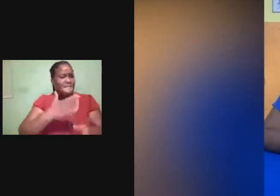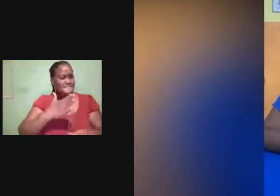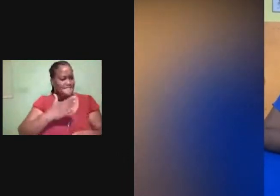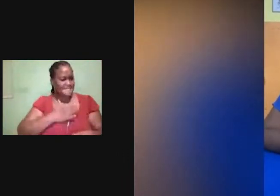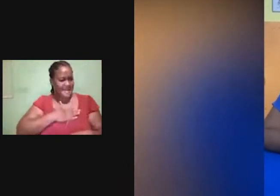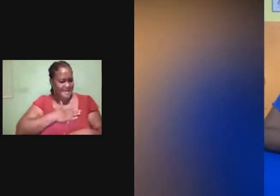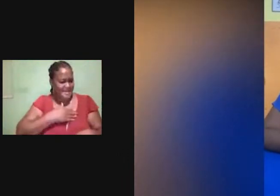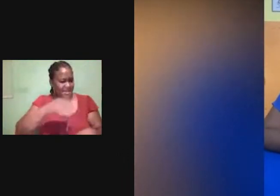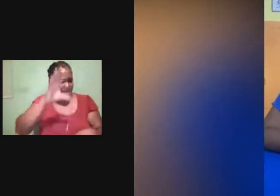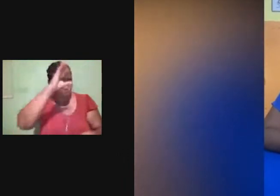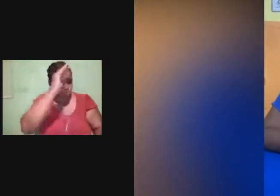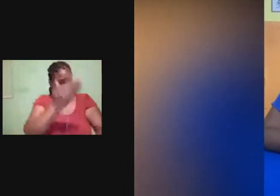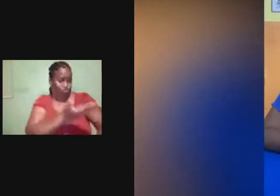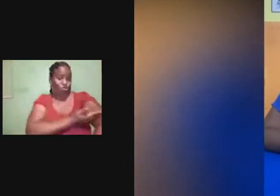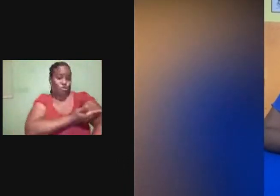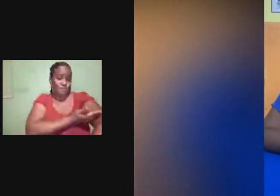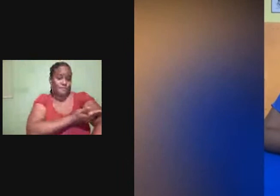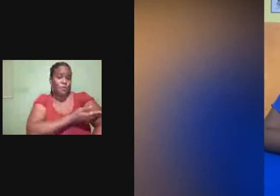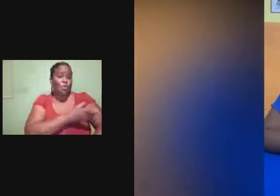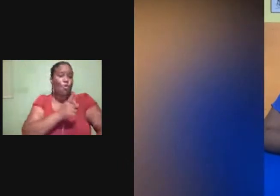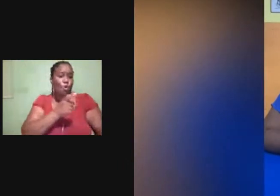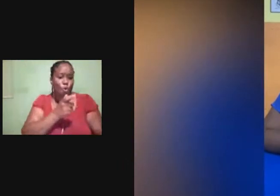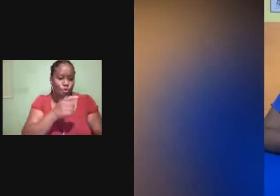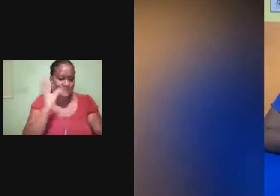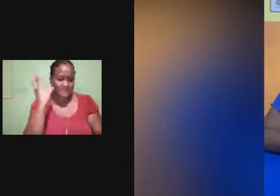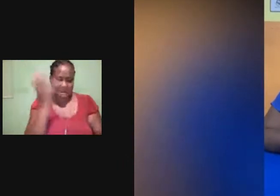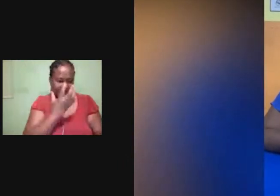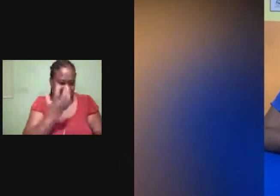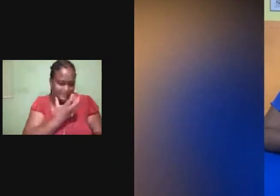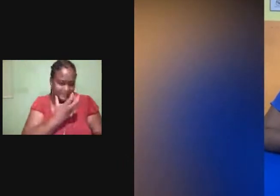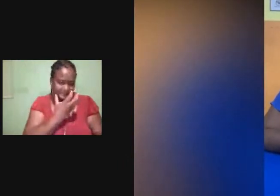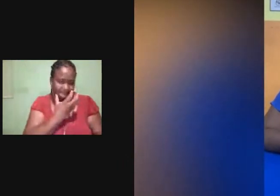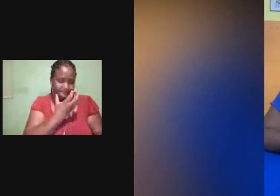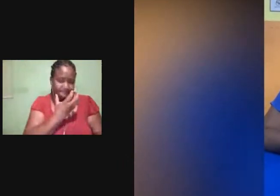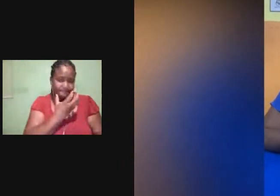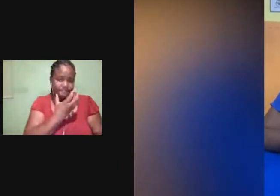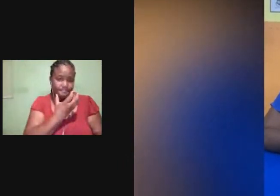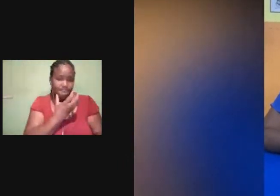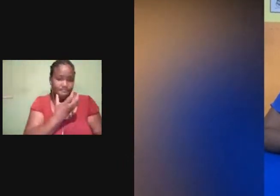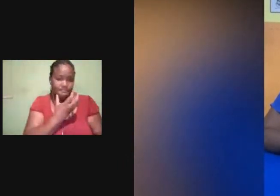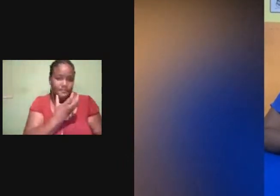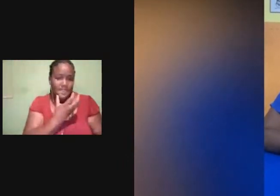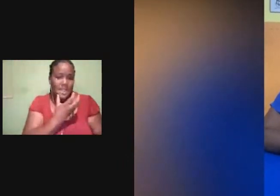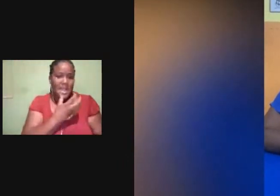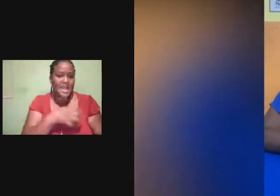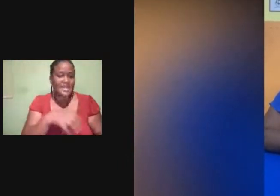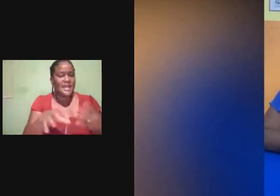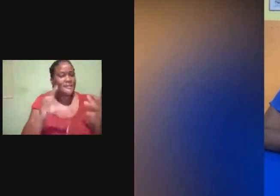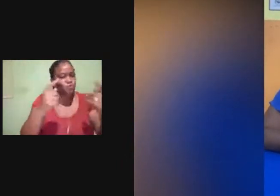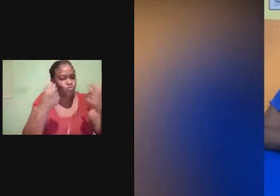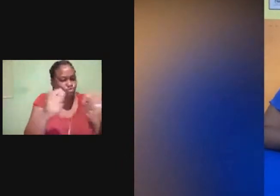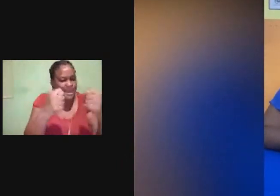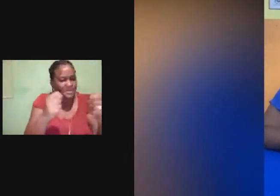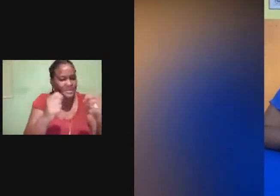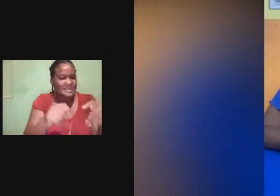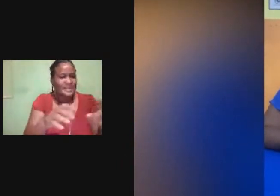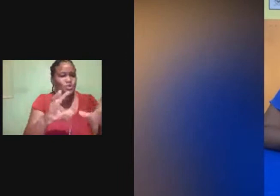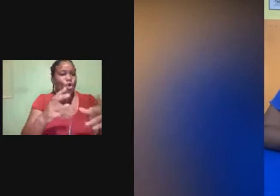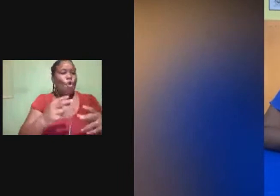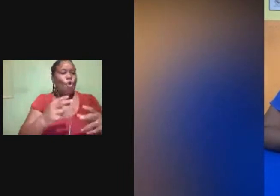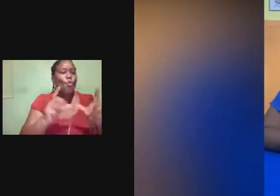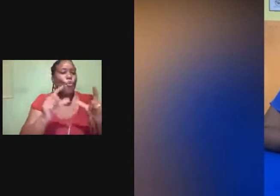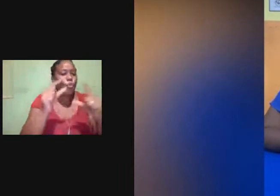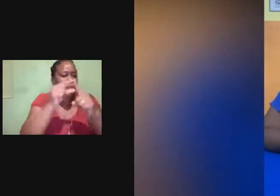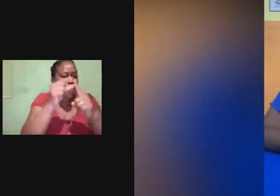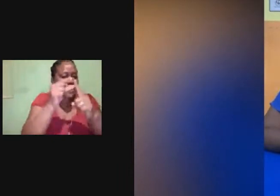Or no, no, not going on the bed. And so I'm getting more words out of him. Now when I look at autism, I question